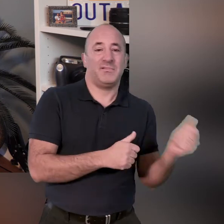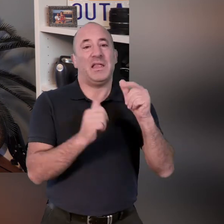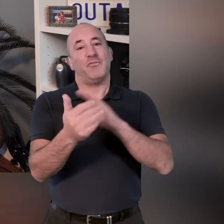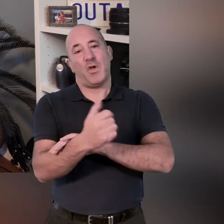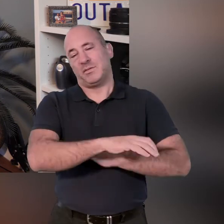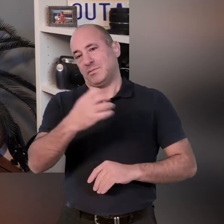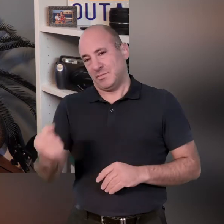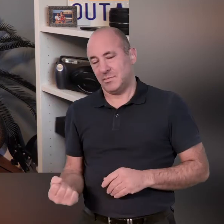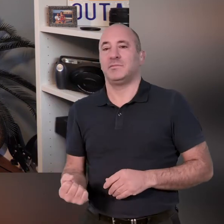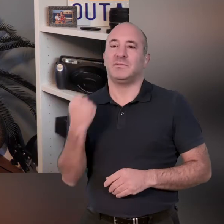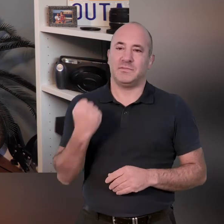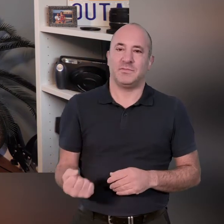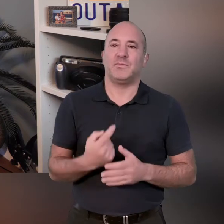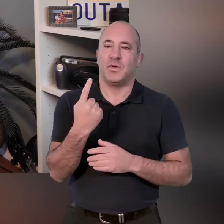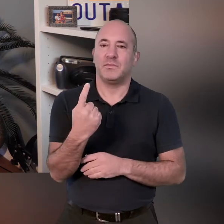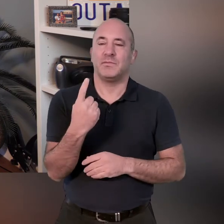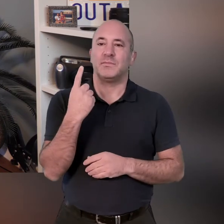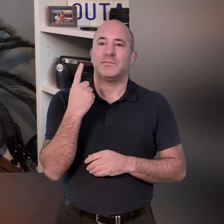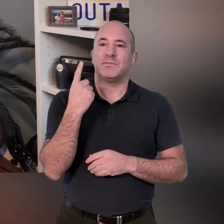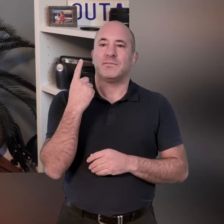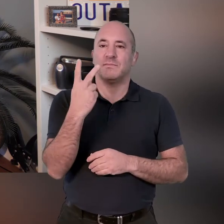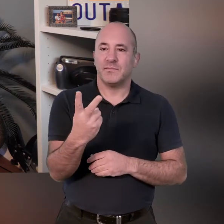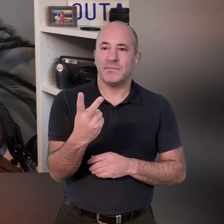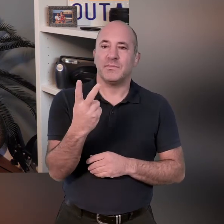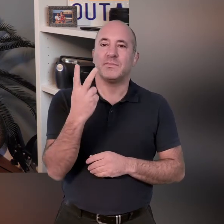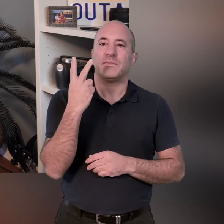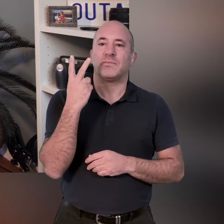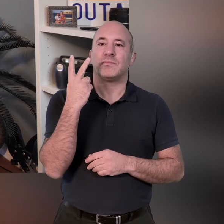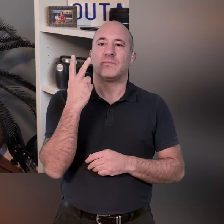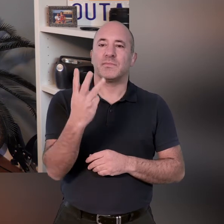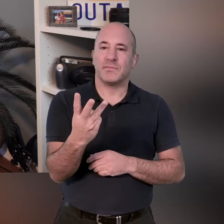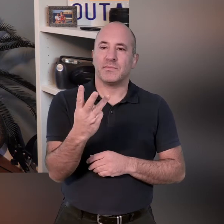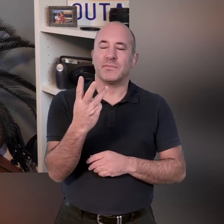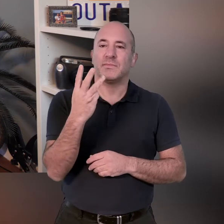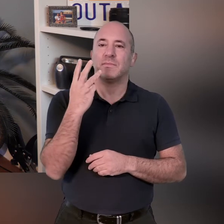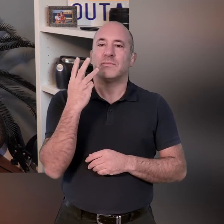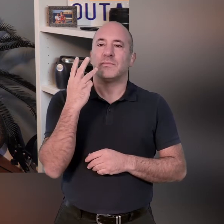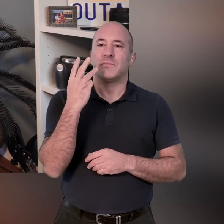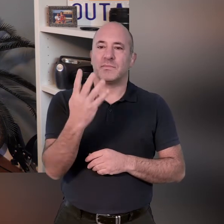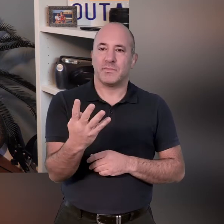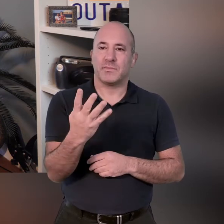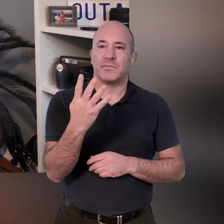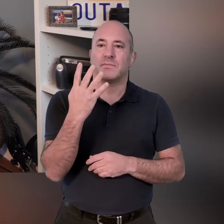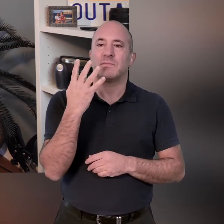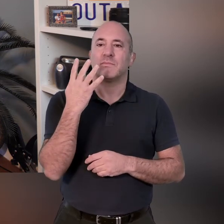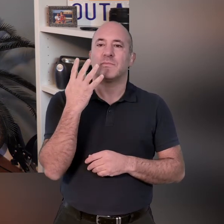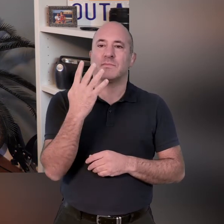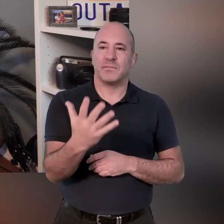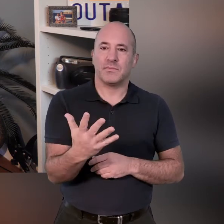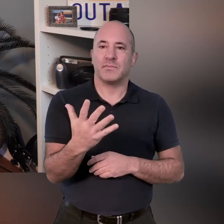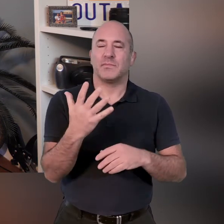changing arms one two three four